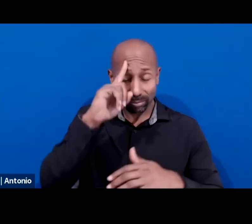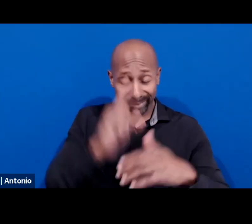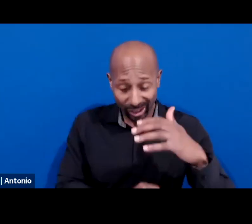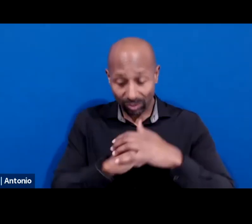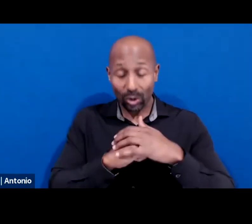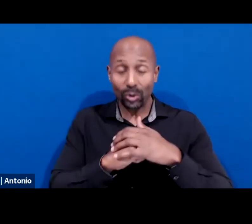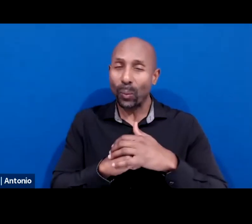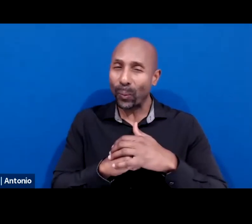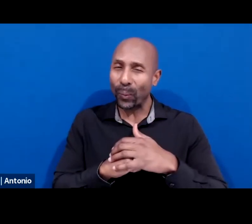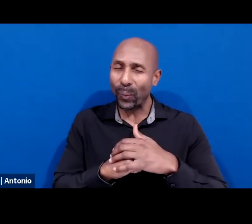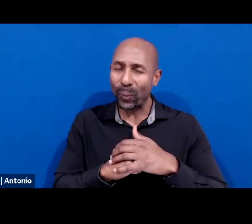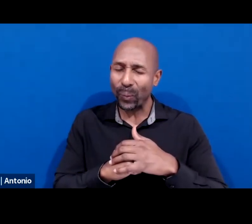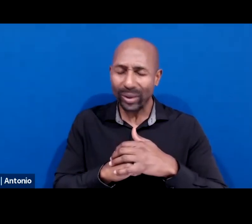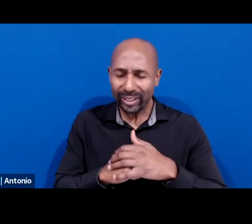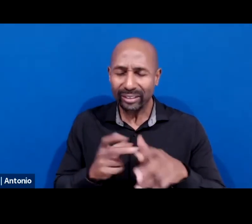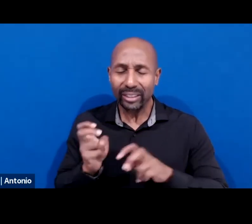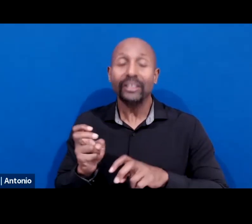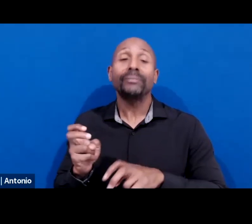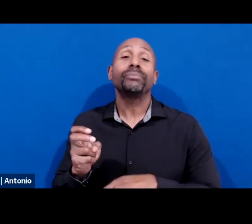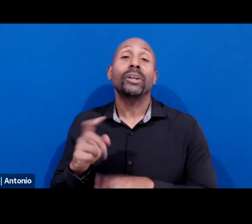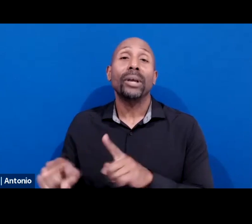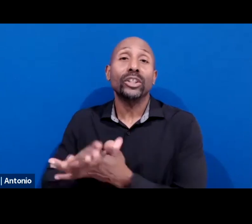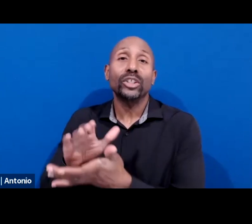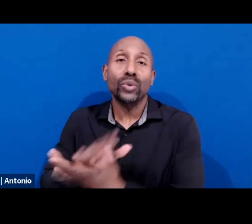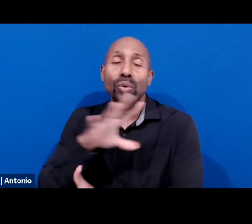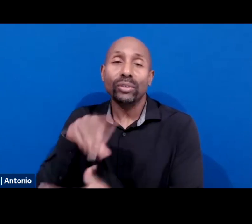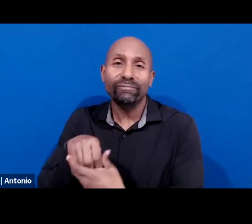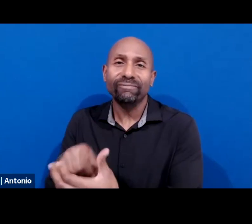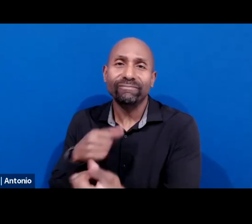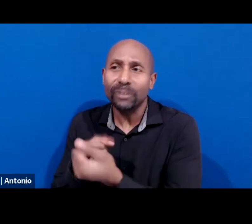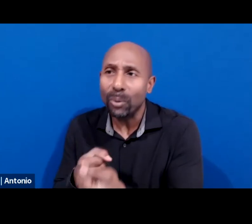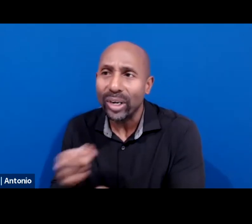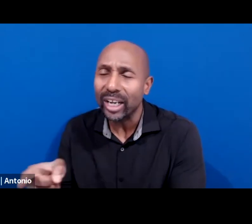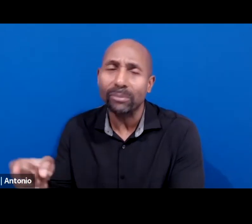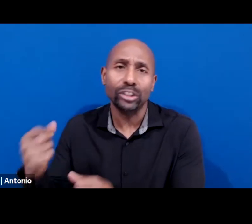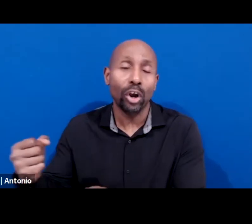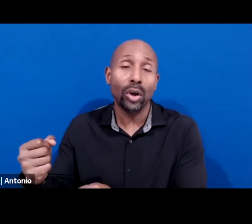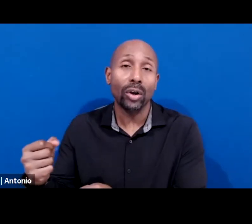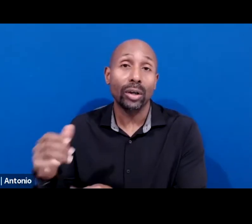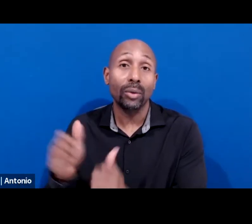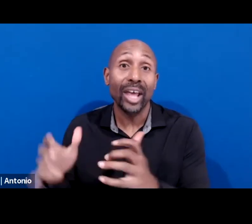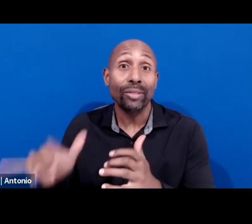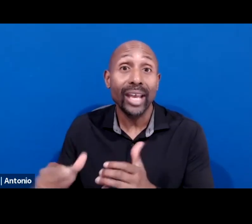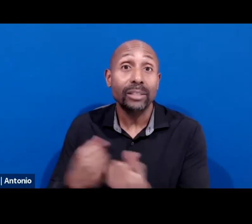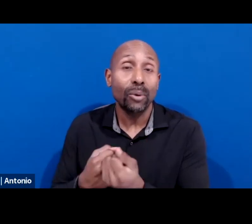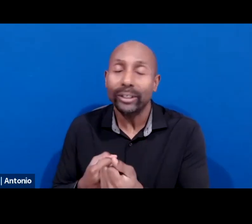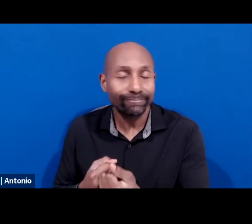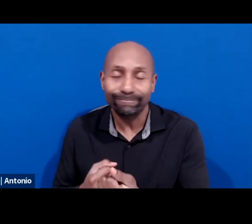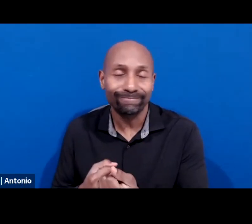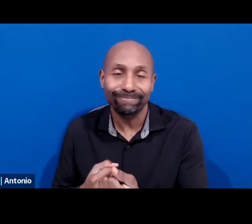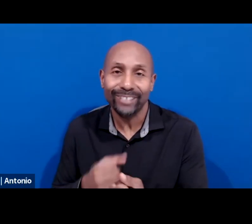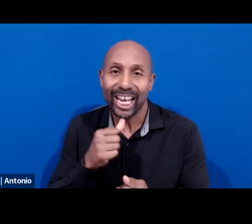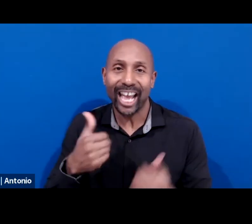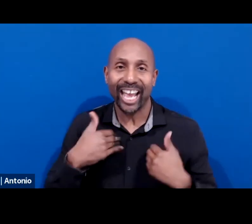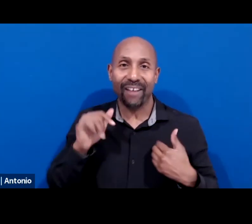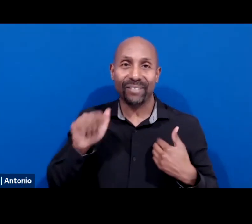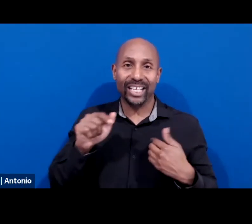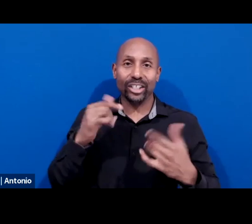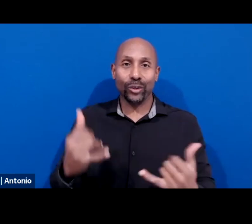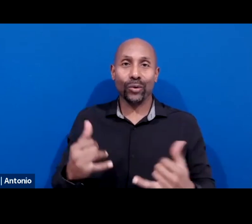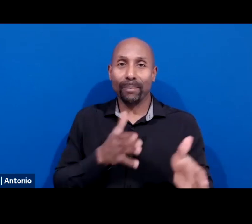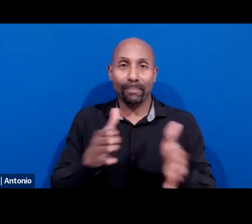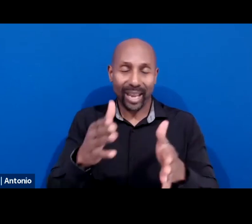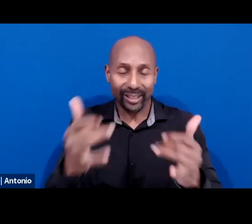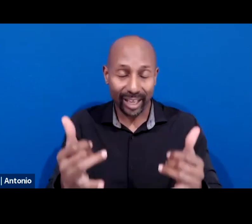engagement with the schools that supported him, he wouldn't be on the path that he's on right now. So we truly understand the importance of meaningful,